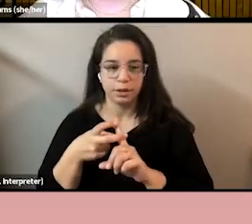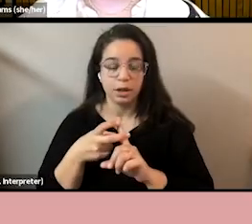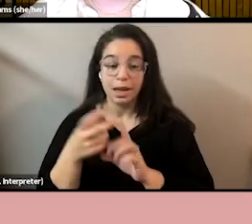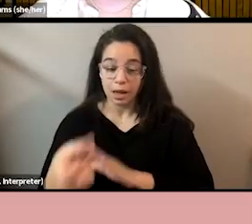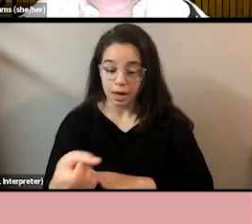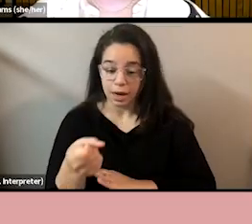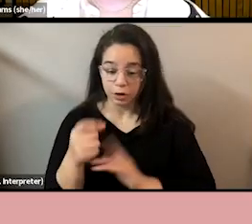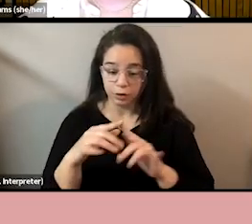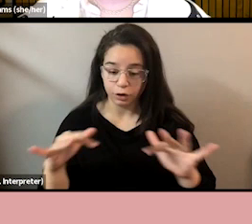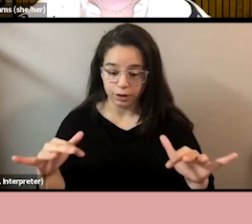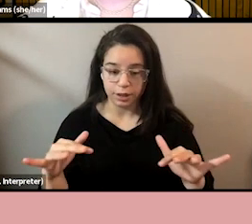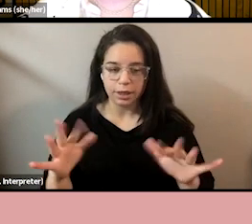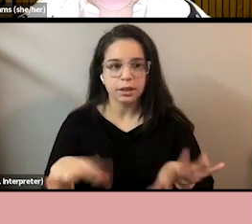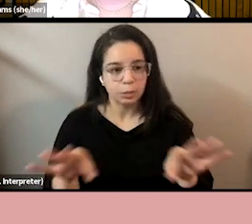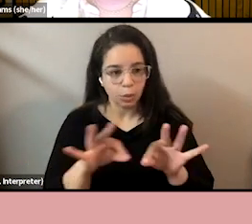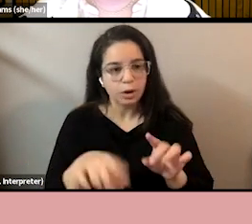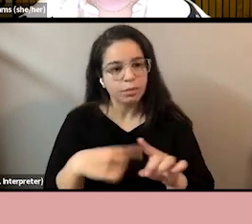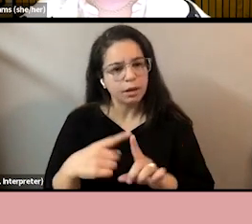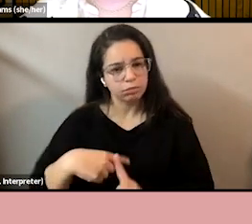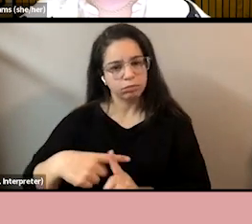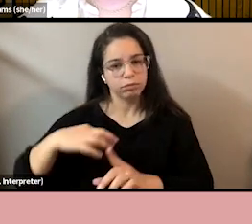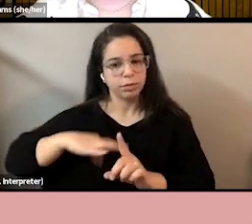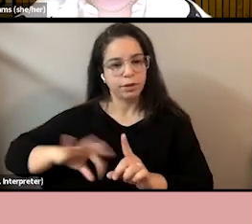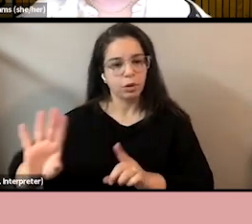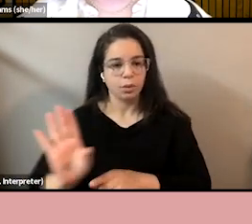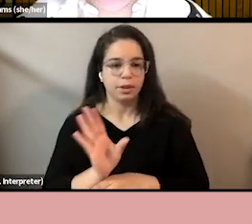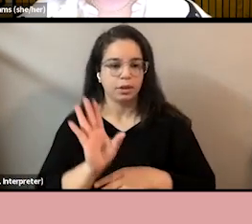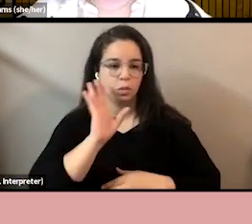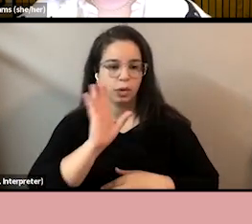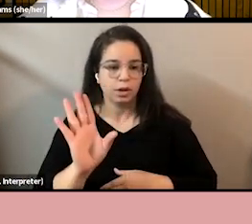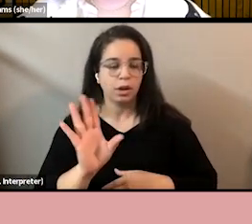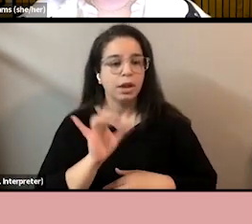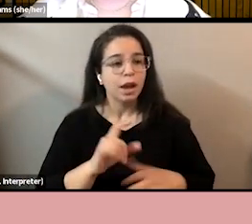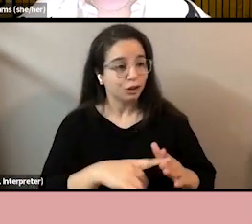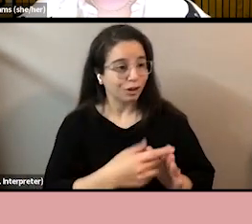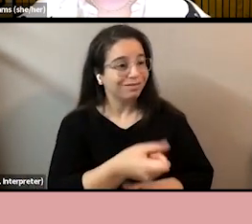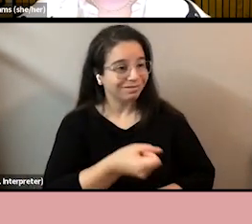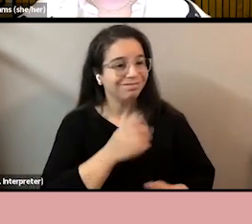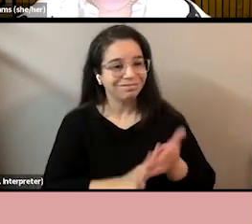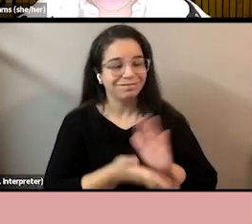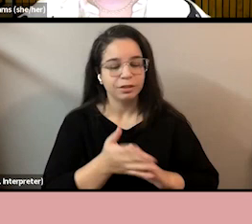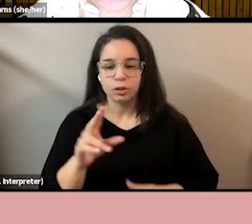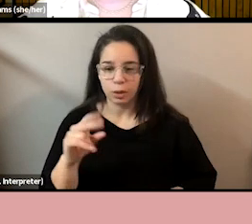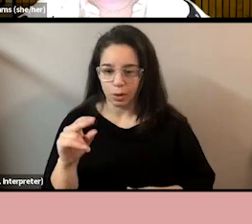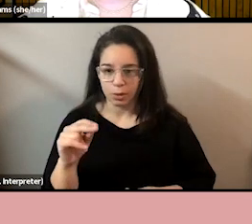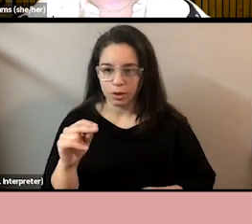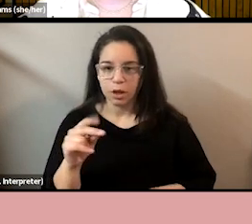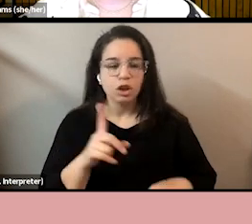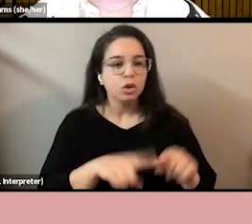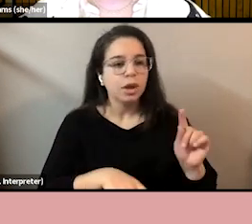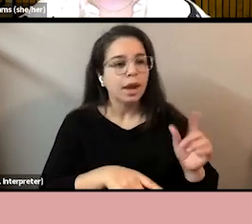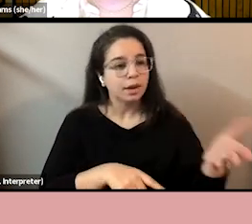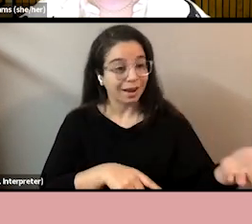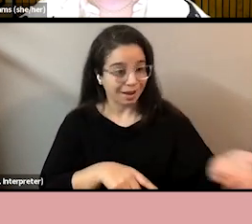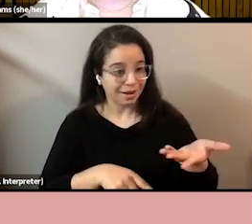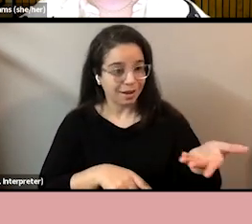has a big business benefit, but it's the start, it's not the end. Do not bring people from marginalised groups into hostile or